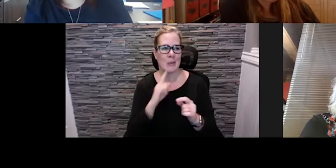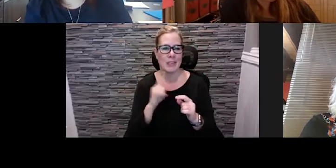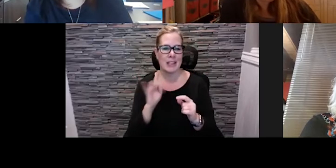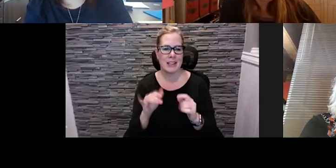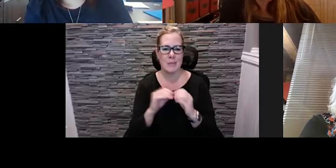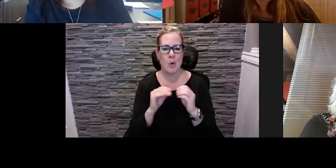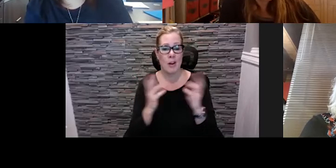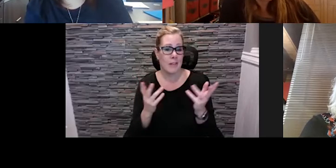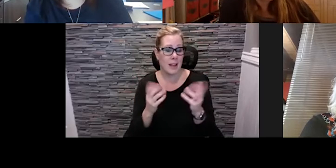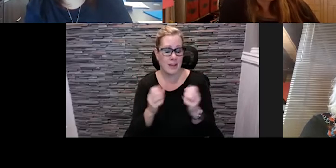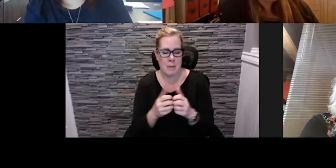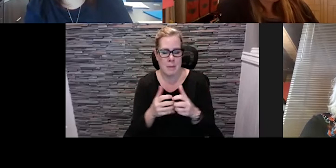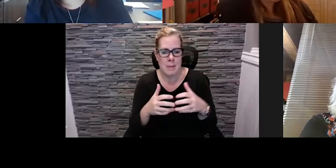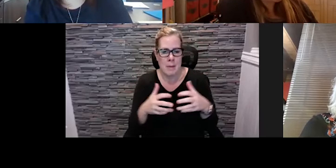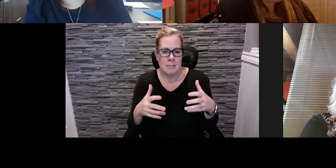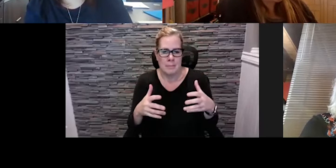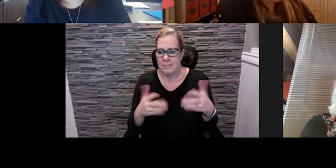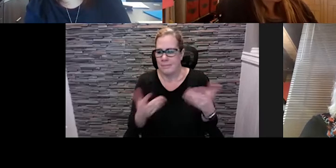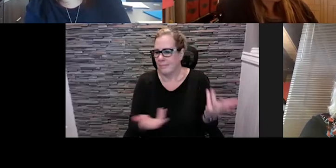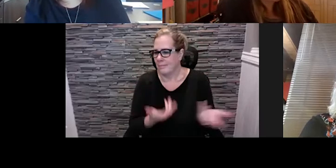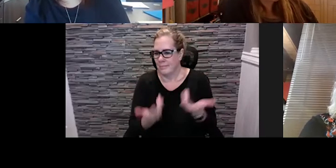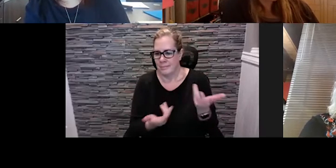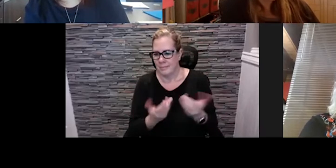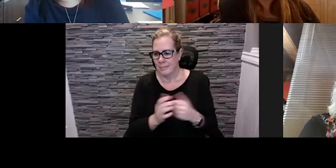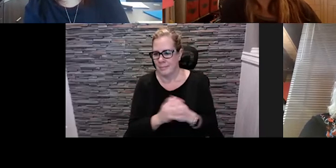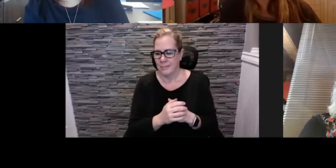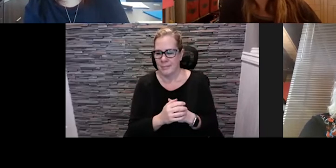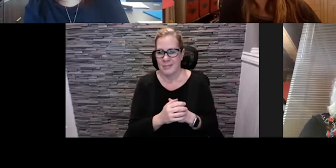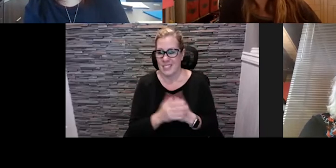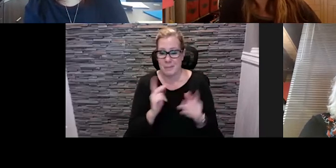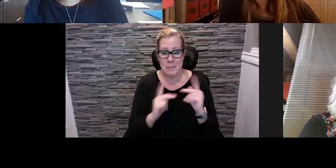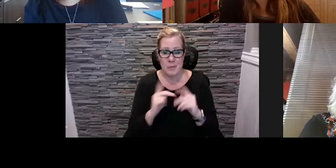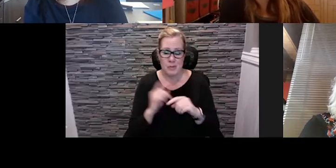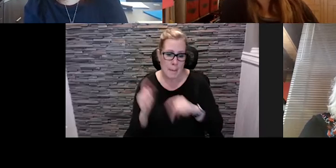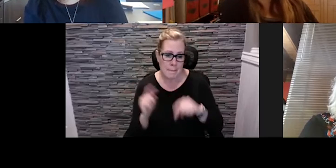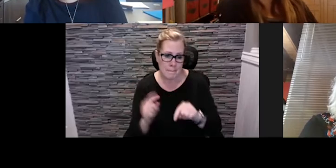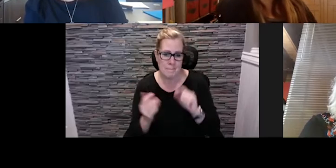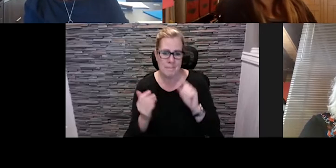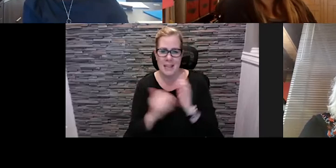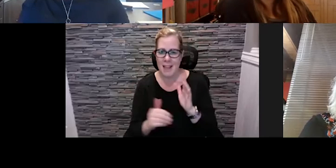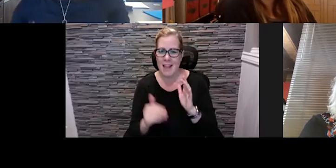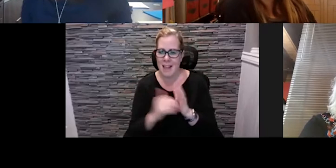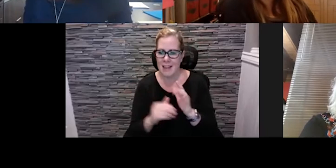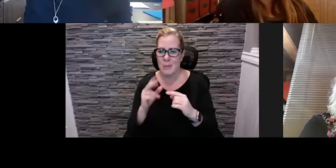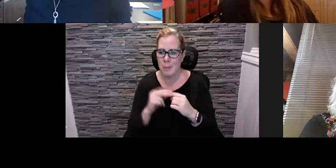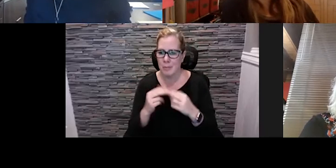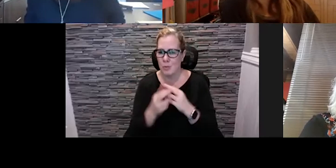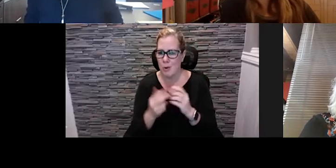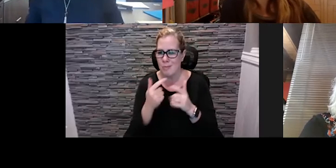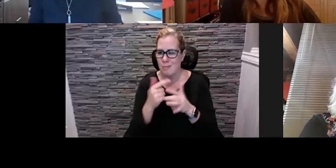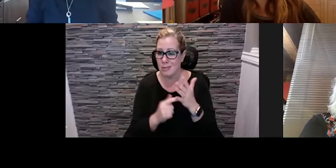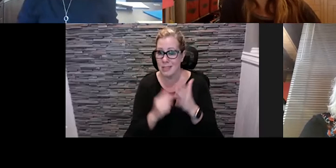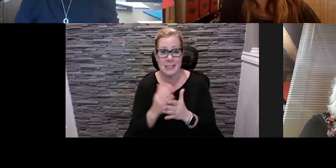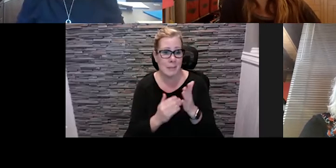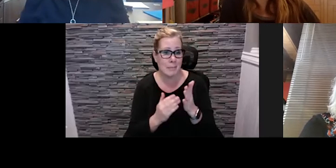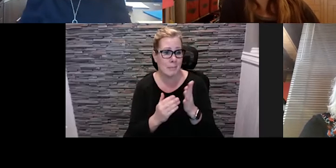organically grown you know uh people just coming back more and more and you know and in some cases people in tears